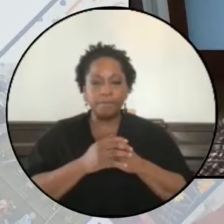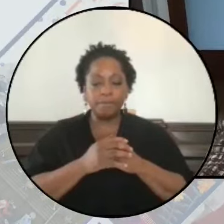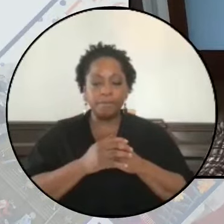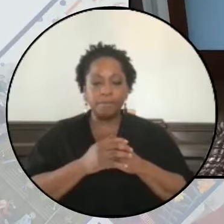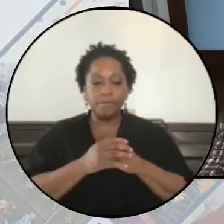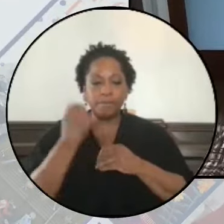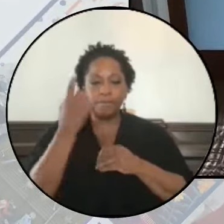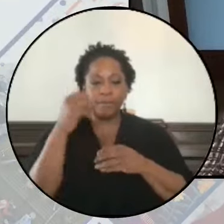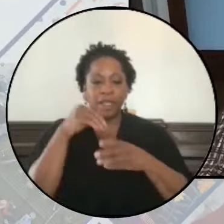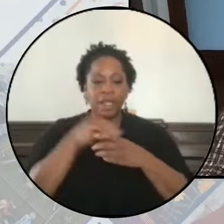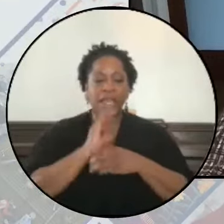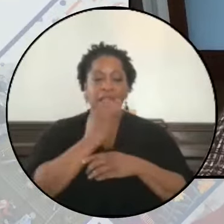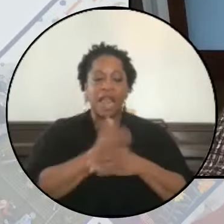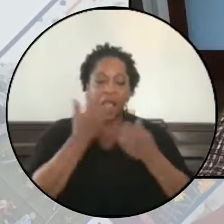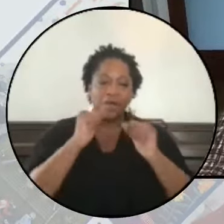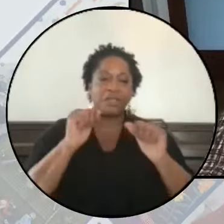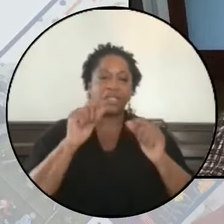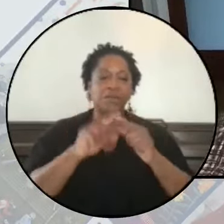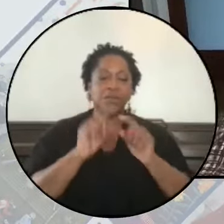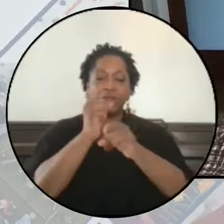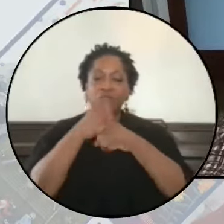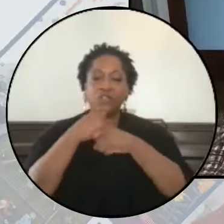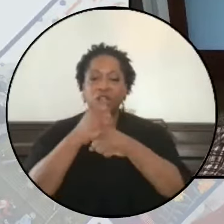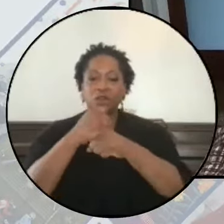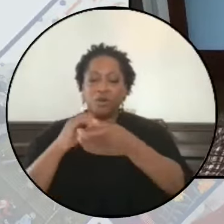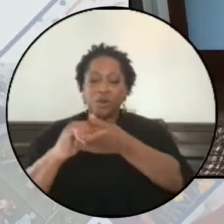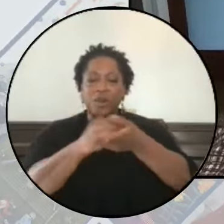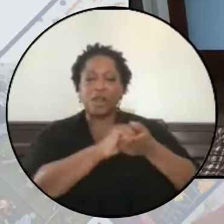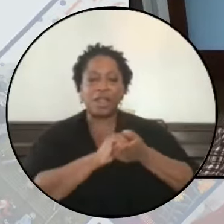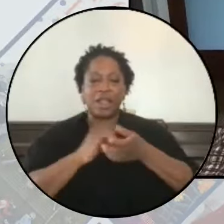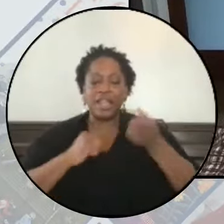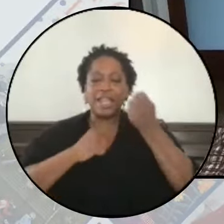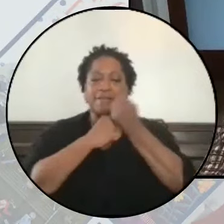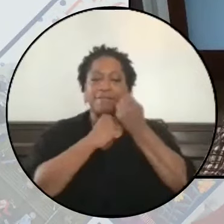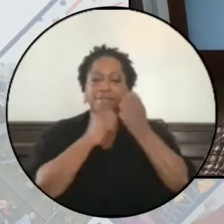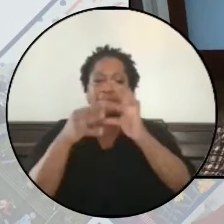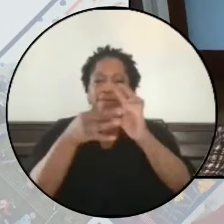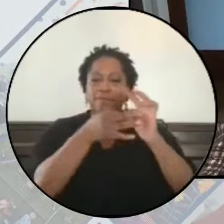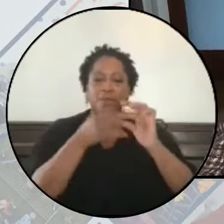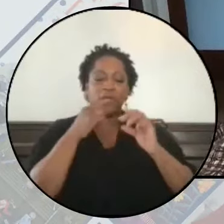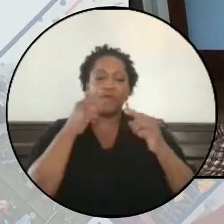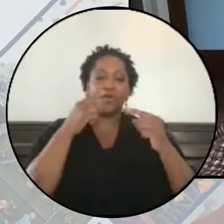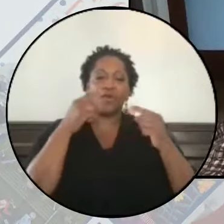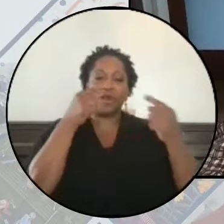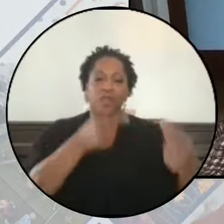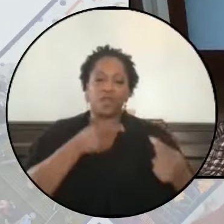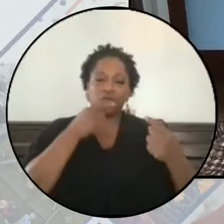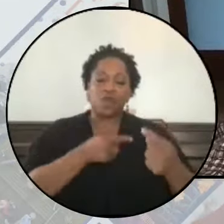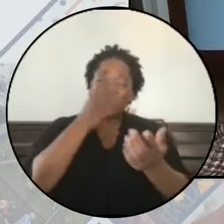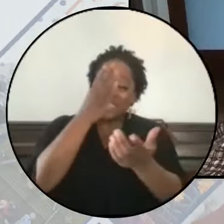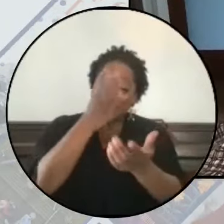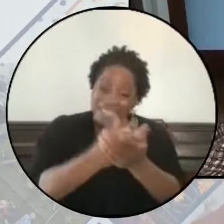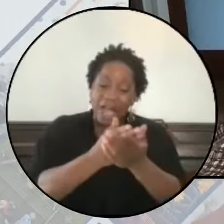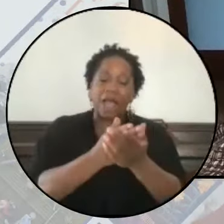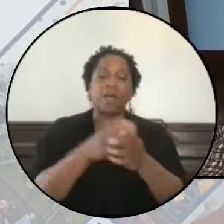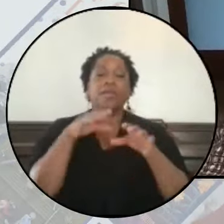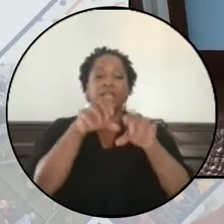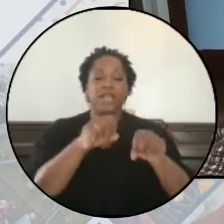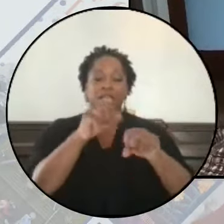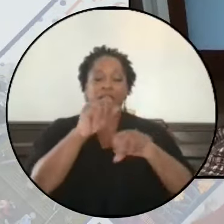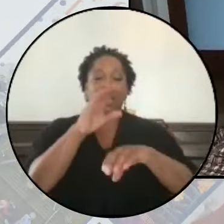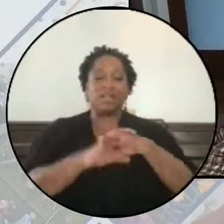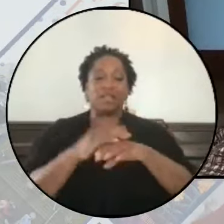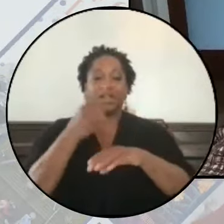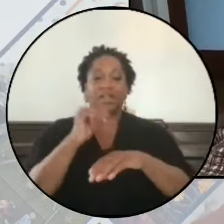In our attempt to generate solidarity for the struggle to end the attacks on Gazans, indeed